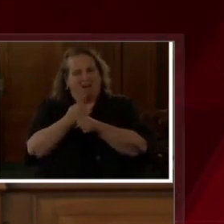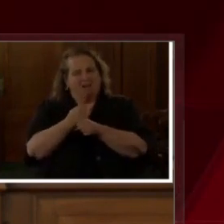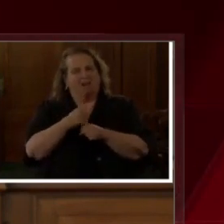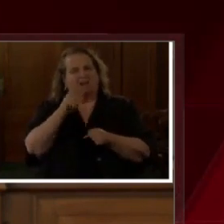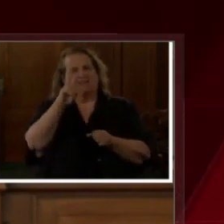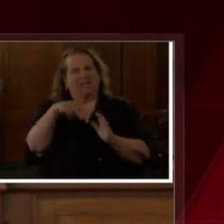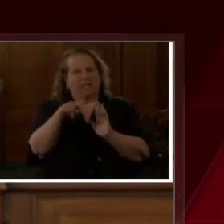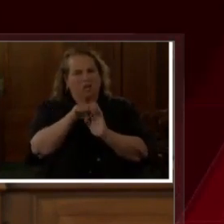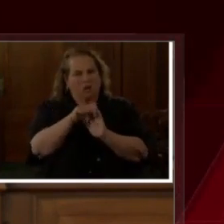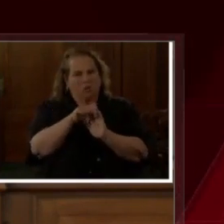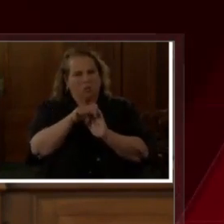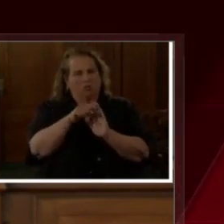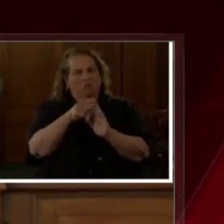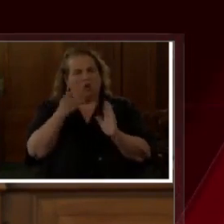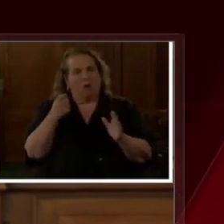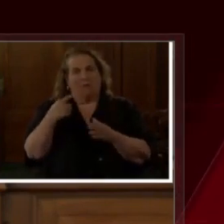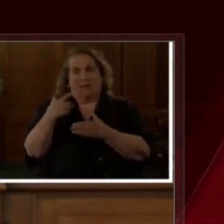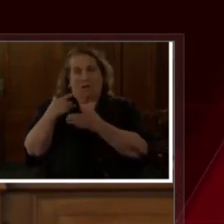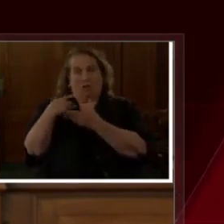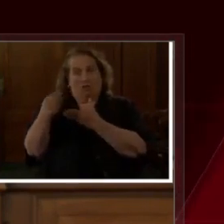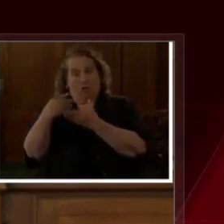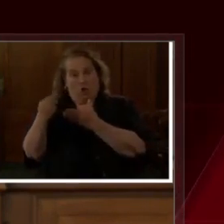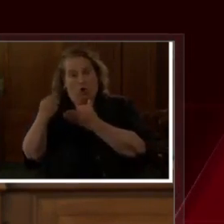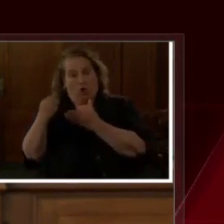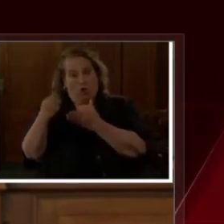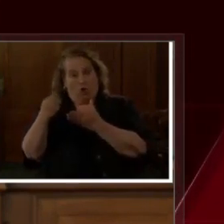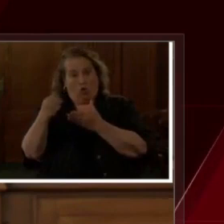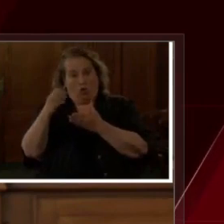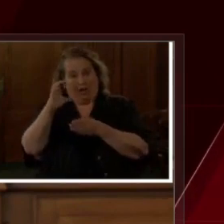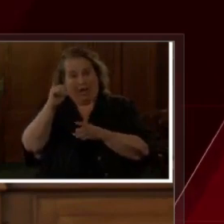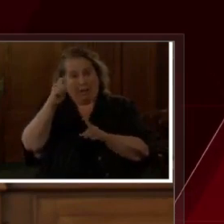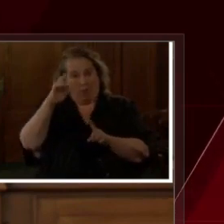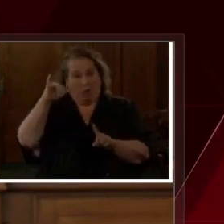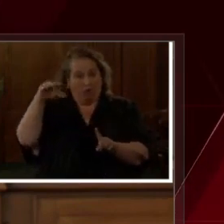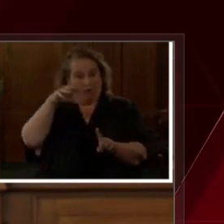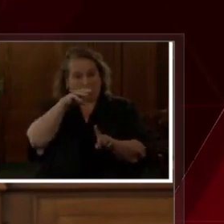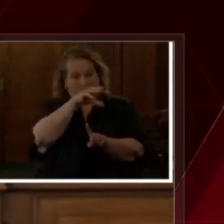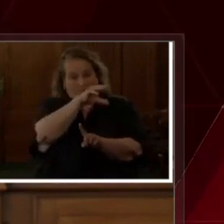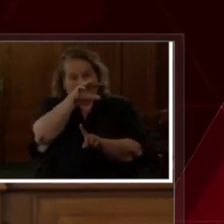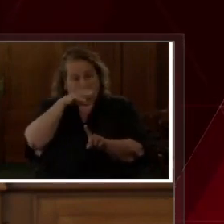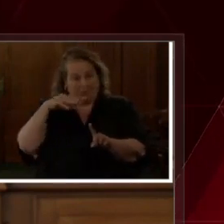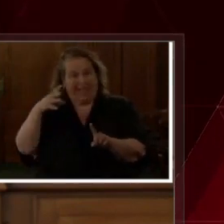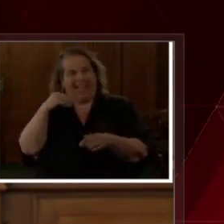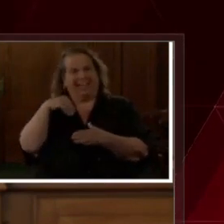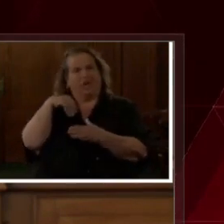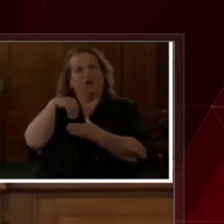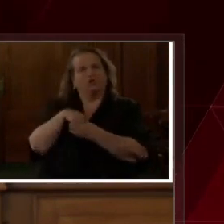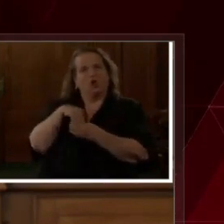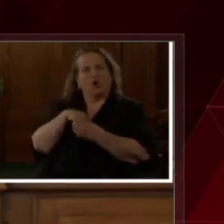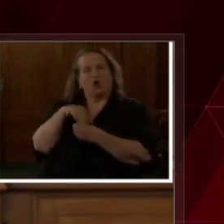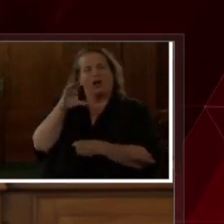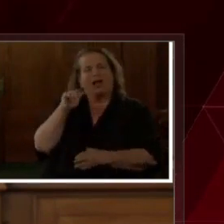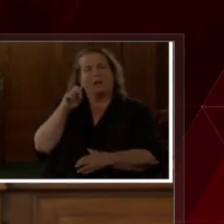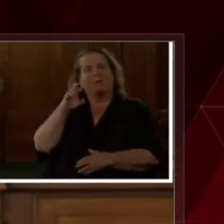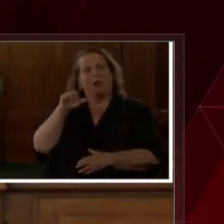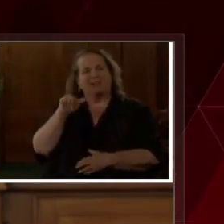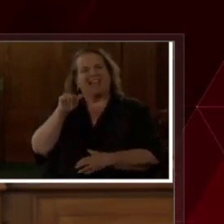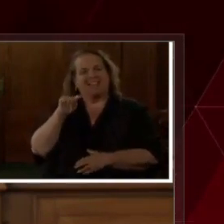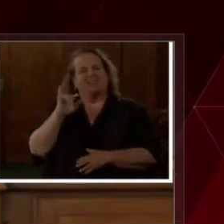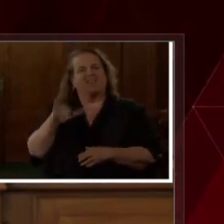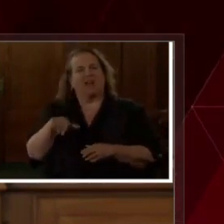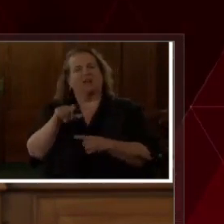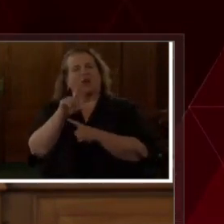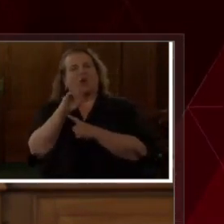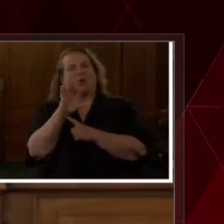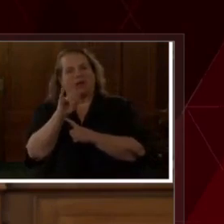external cameras and internal cameras at that location. And, in fact, as the governor